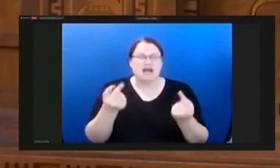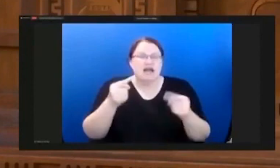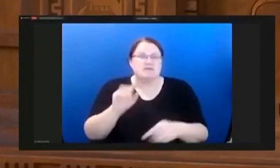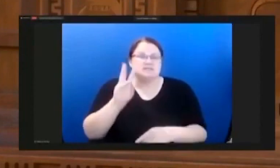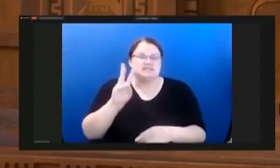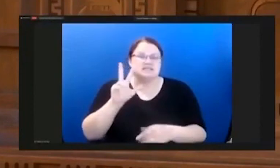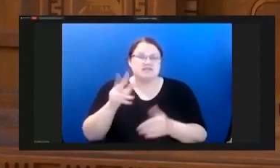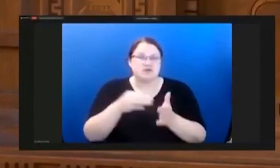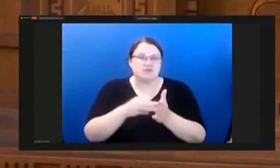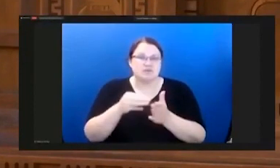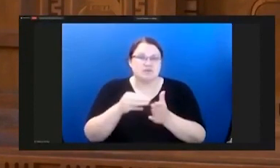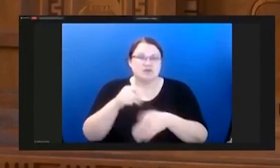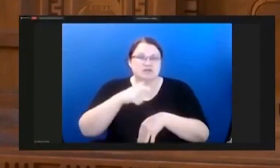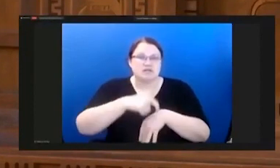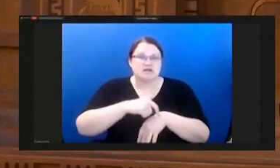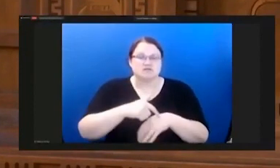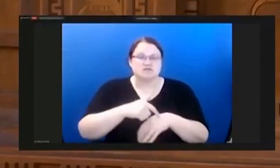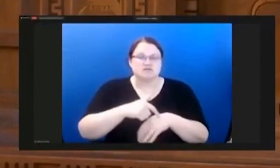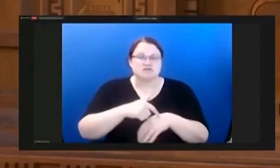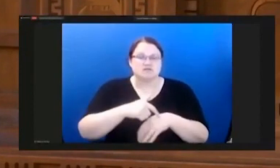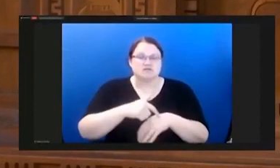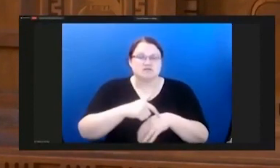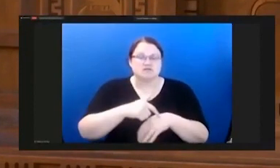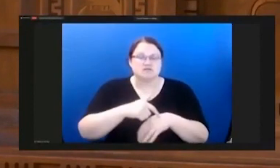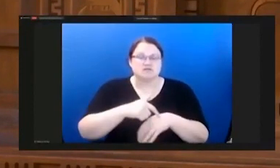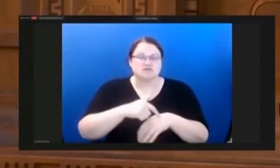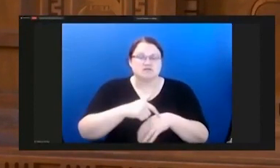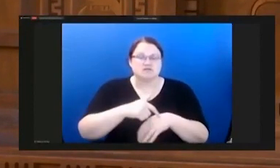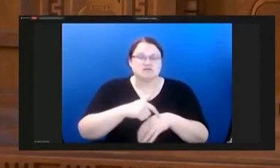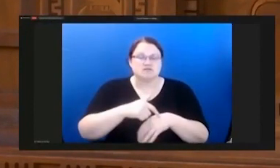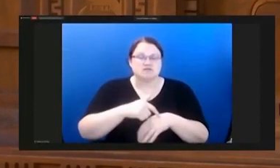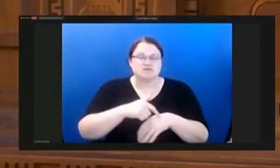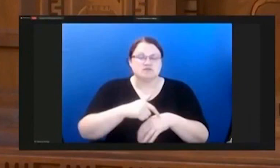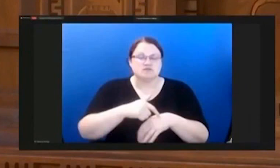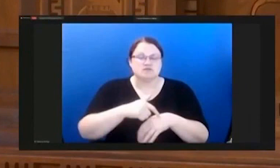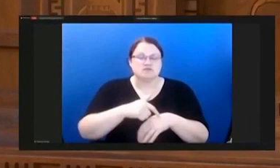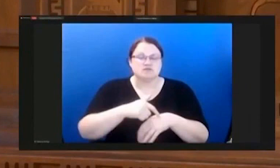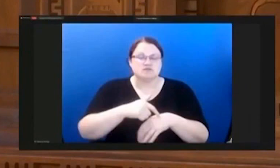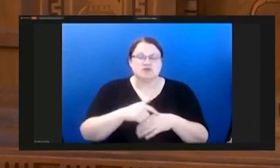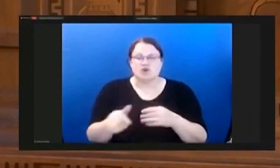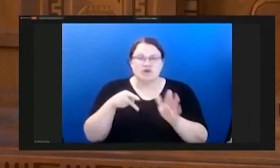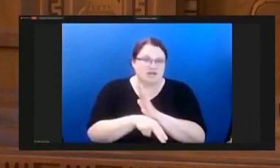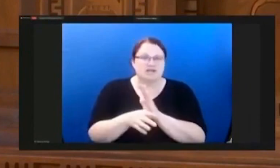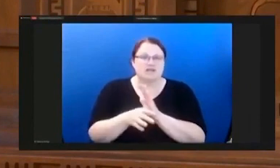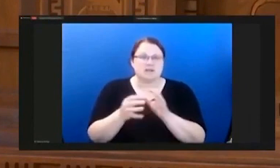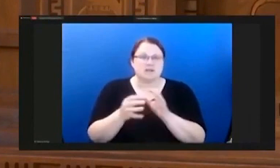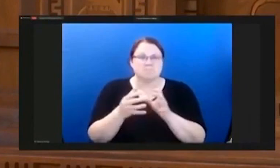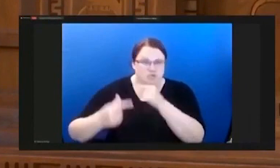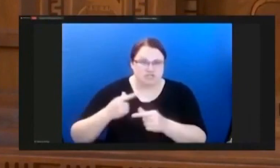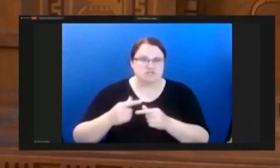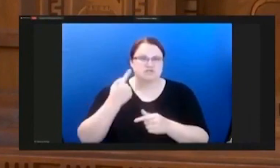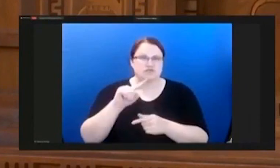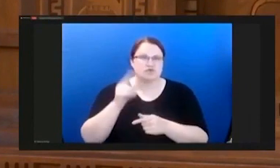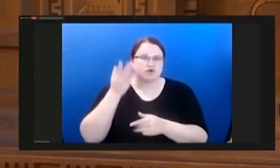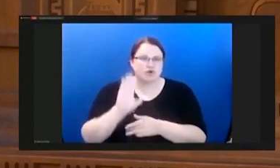We're wiping out whole generations of image bearers of God. These babies are knit together in their mother's womb.